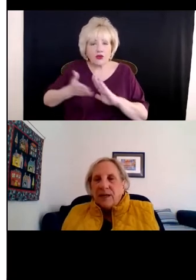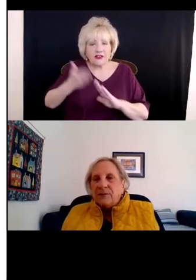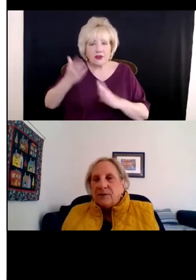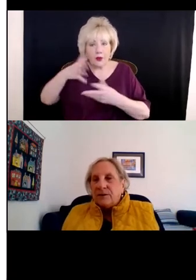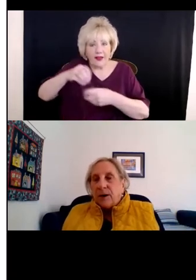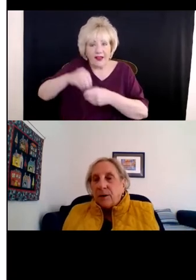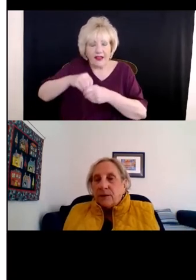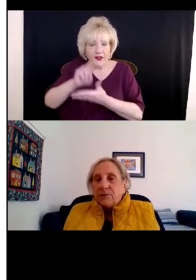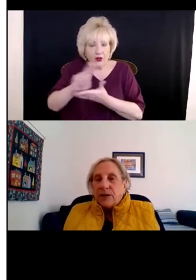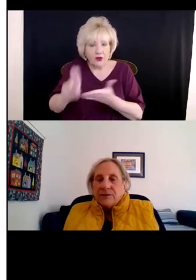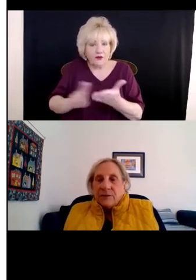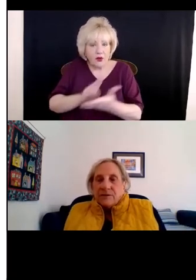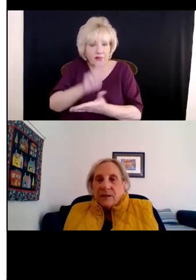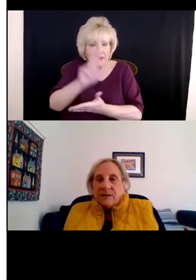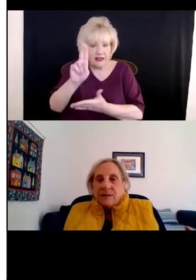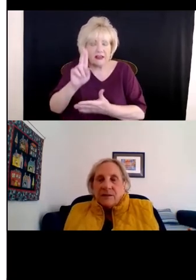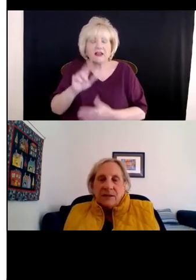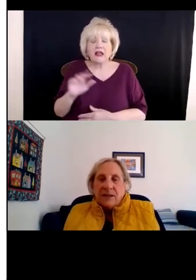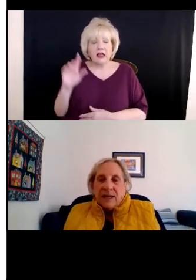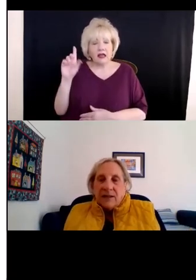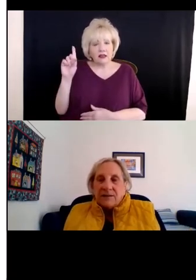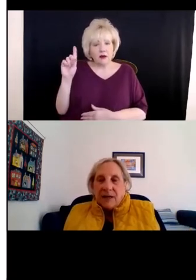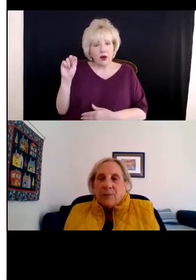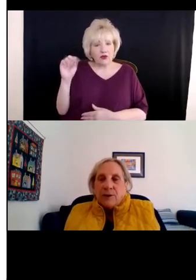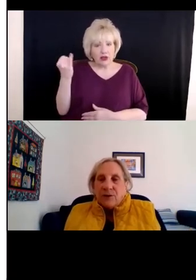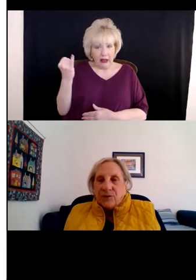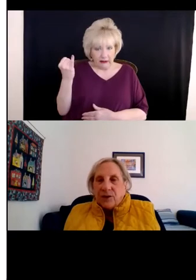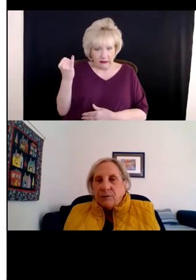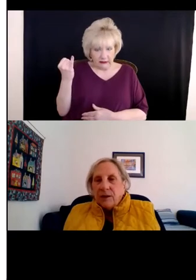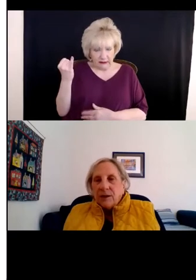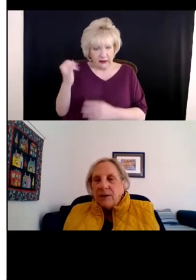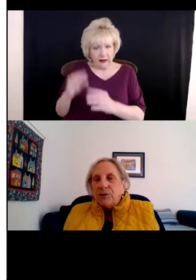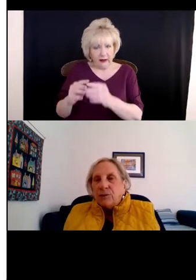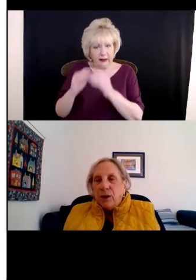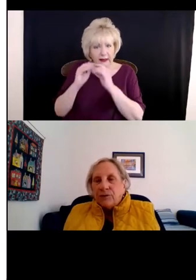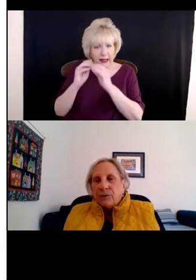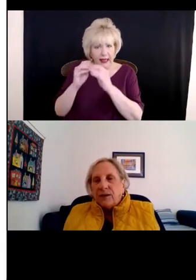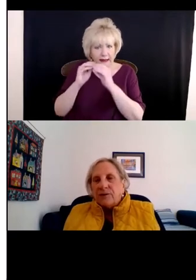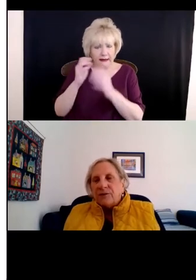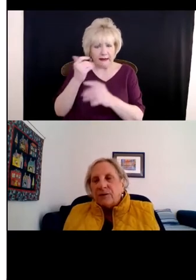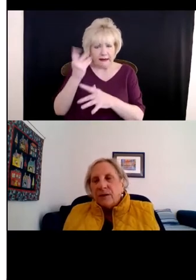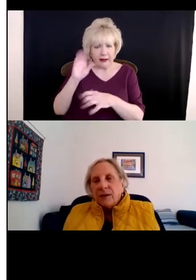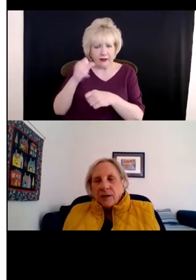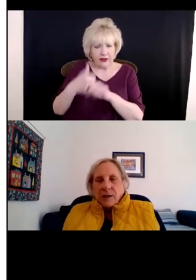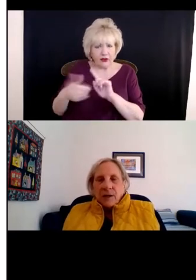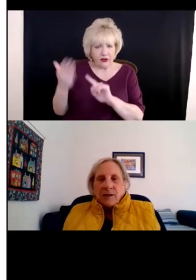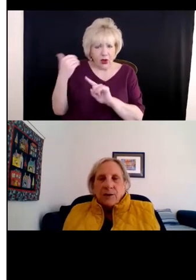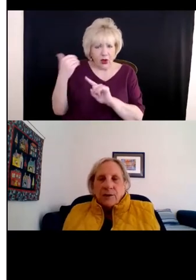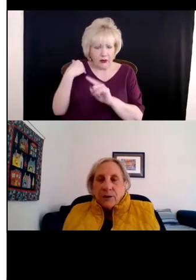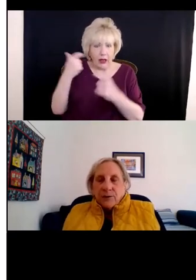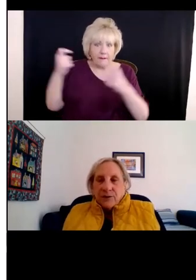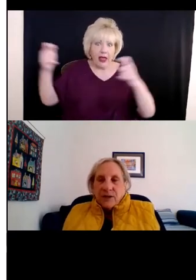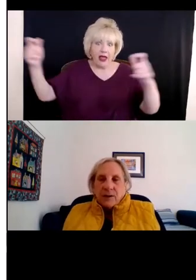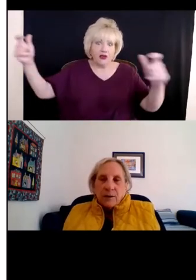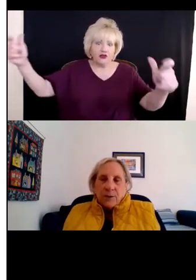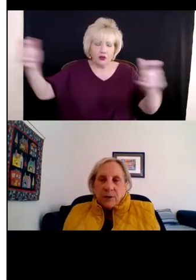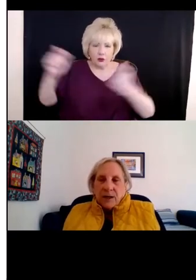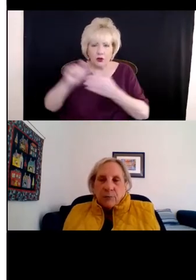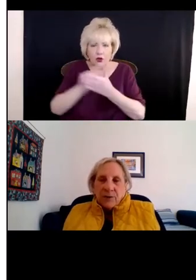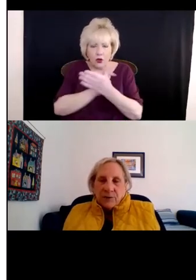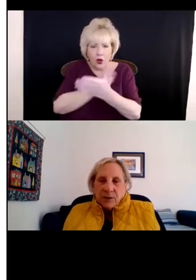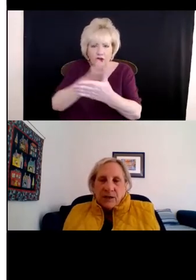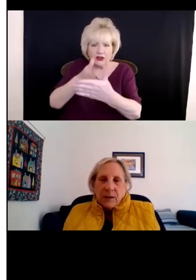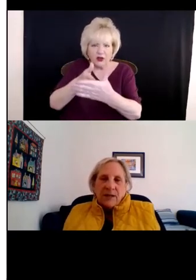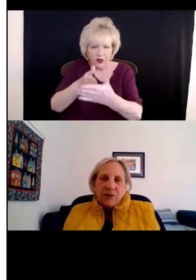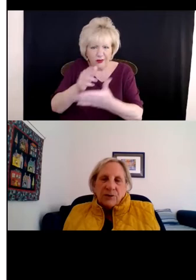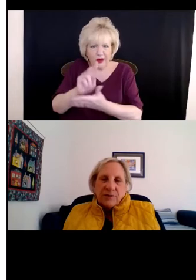example. And the Department of Justice litigated several years ago a major lawsuit against a university over